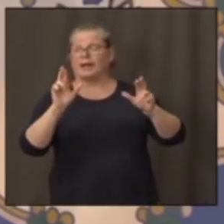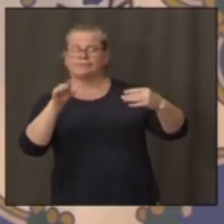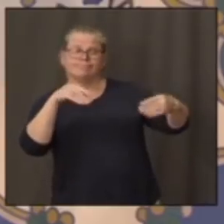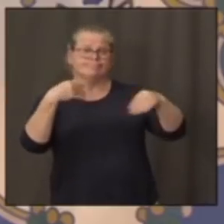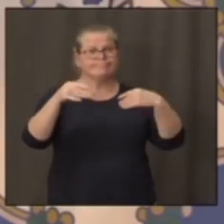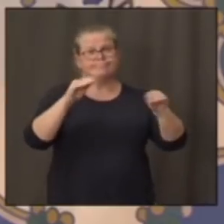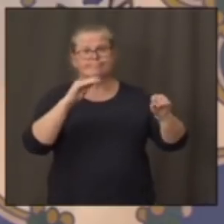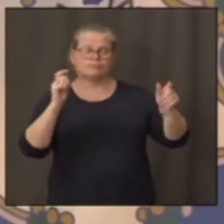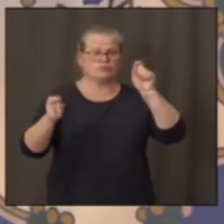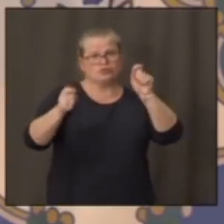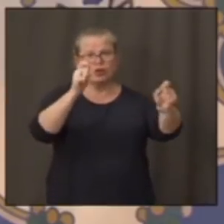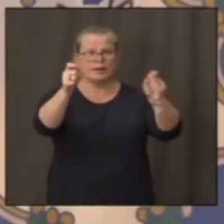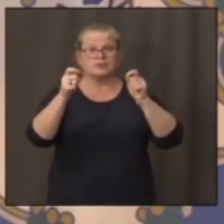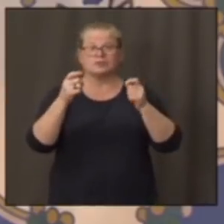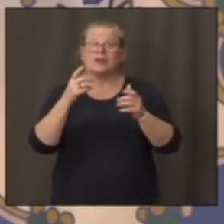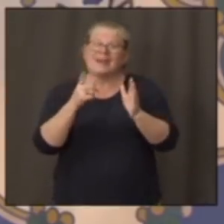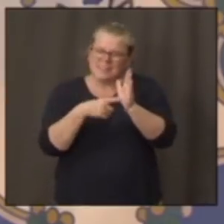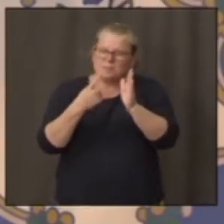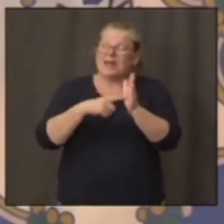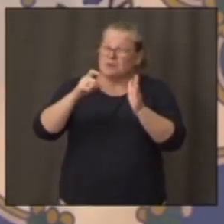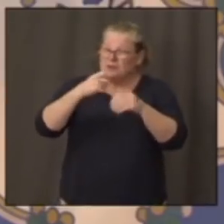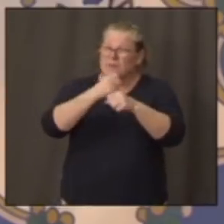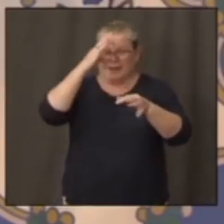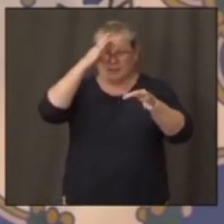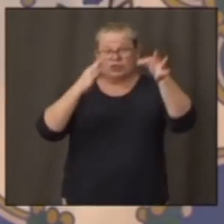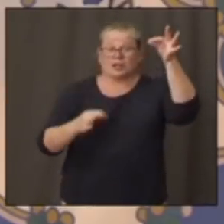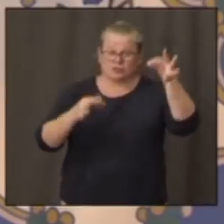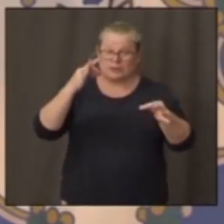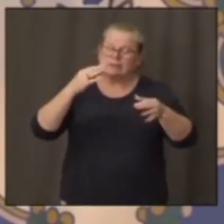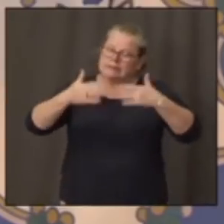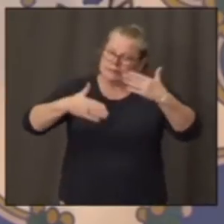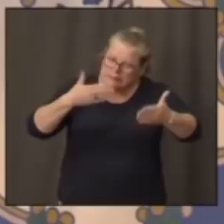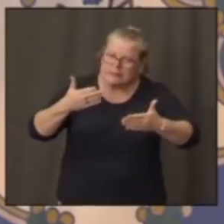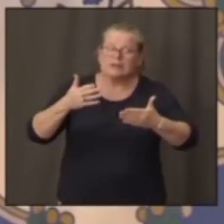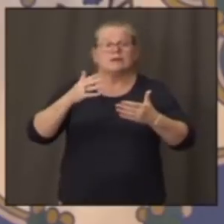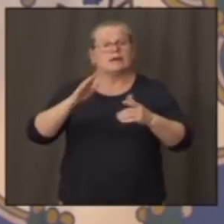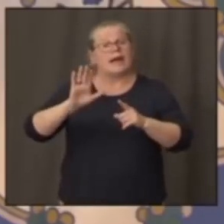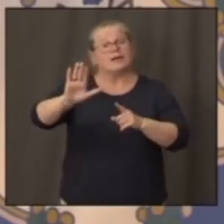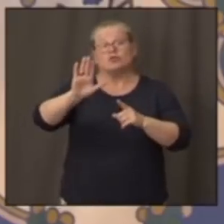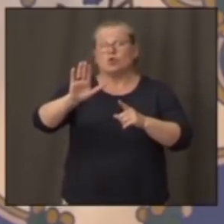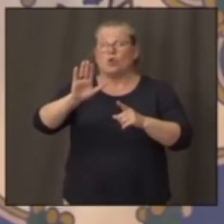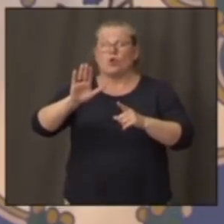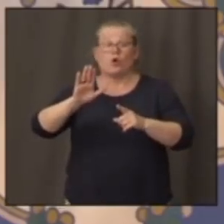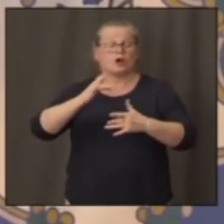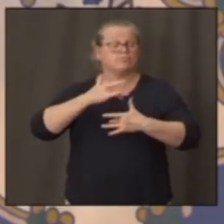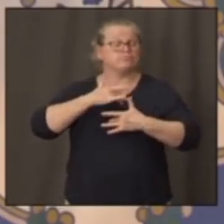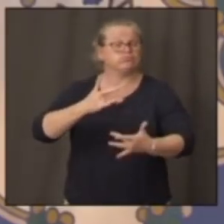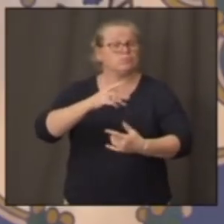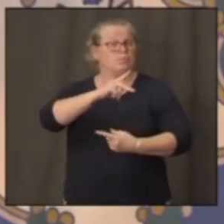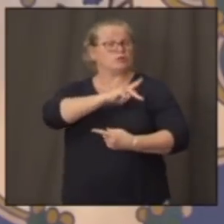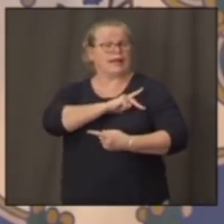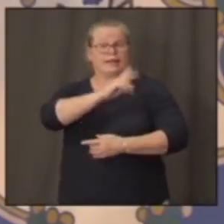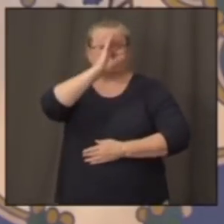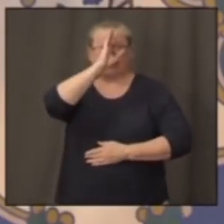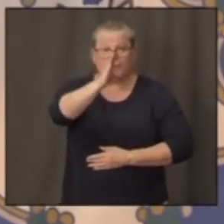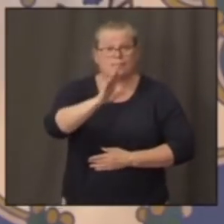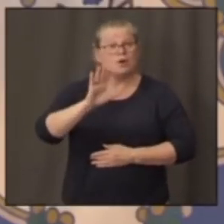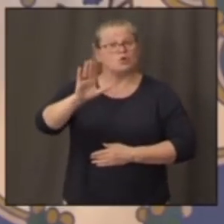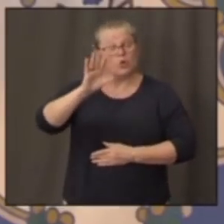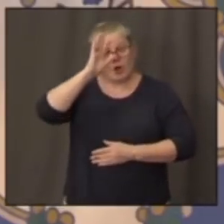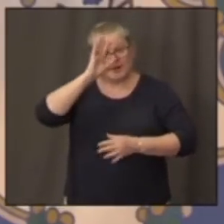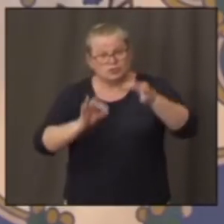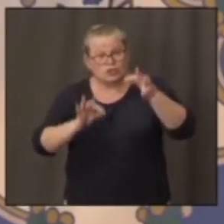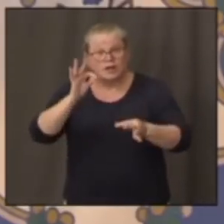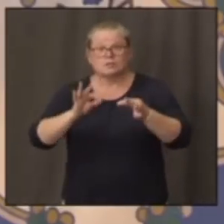make judgments along the way. And given your forthright nature, the judgment you've brought here makes our lives a lot easier.